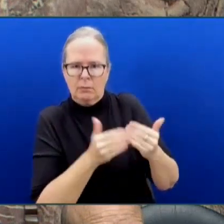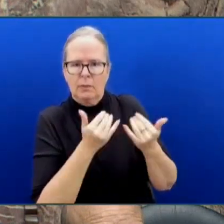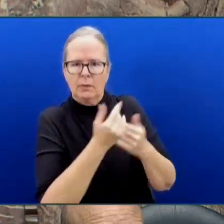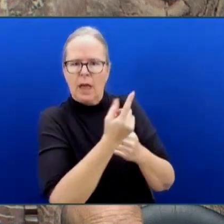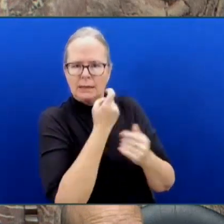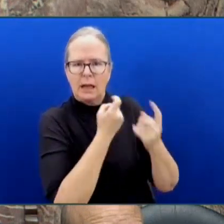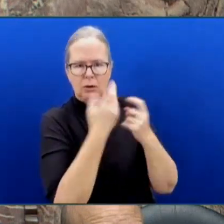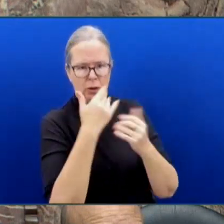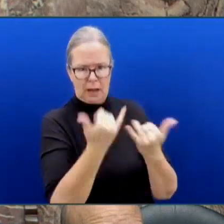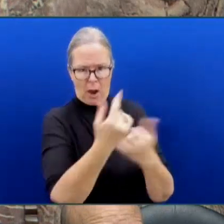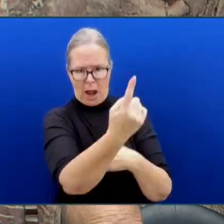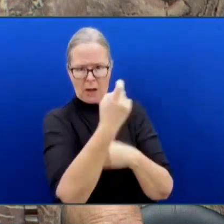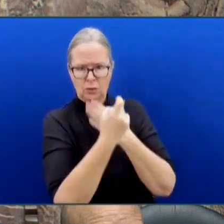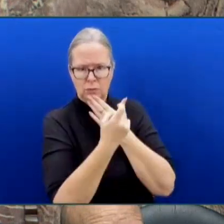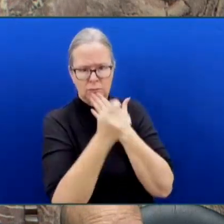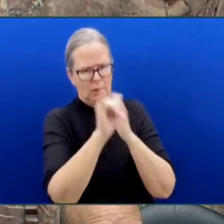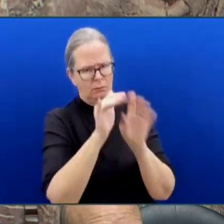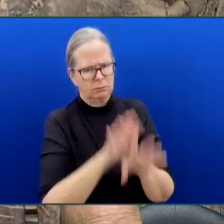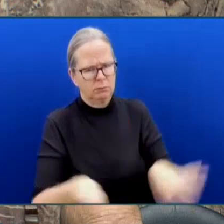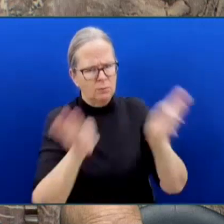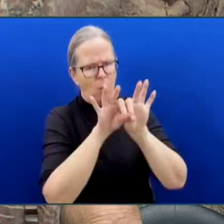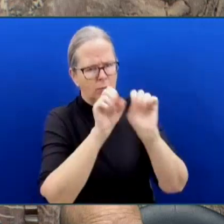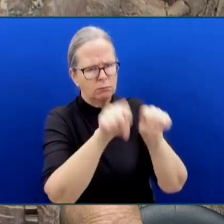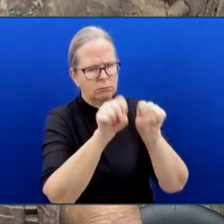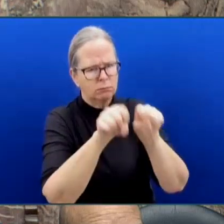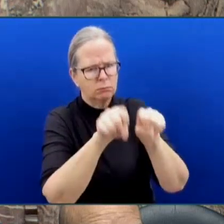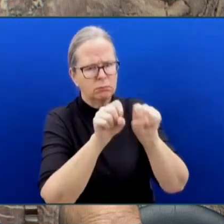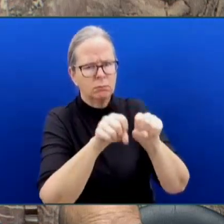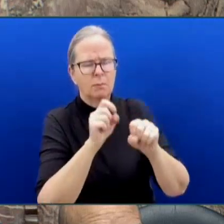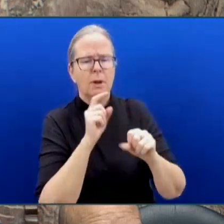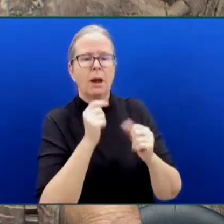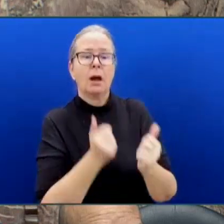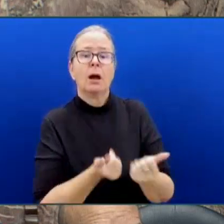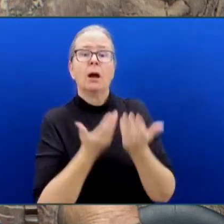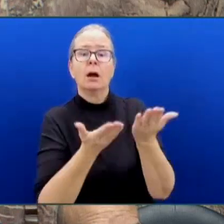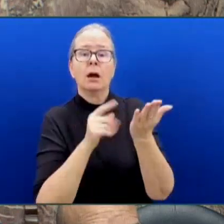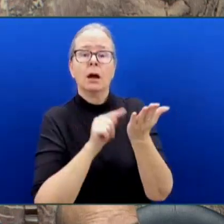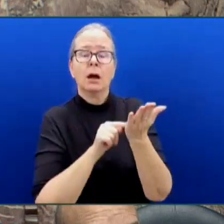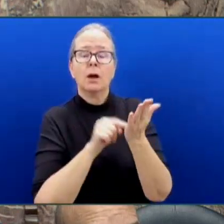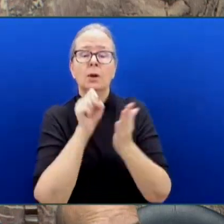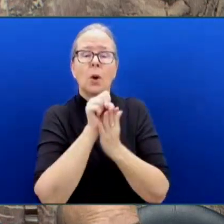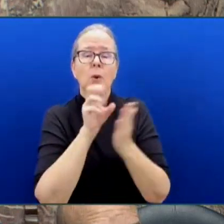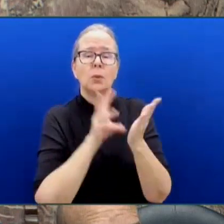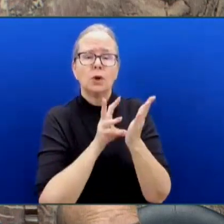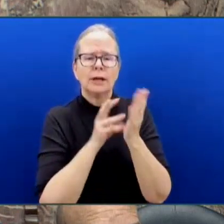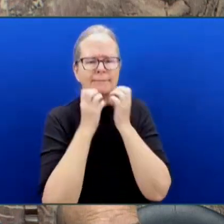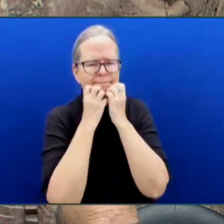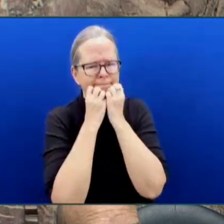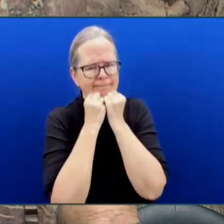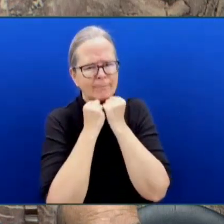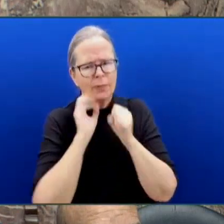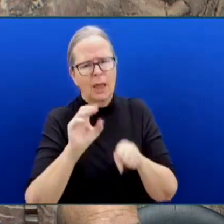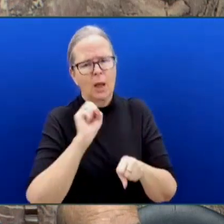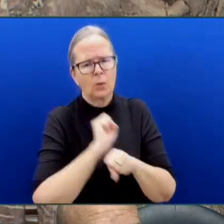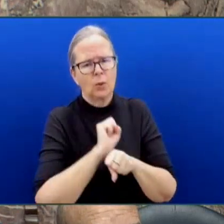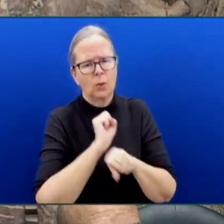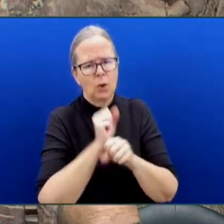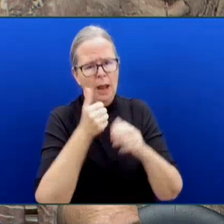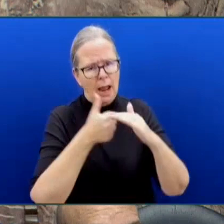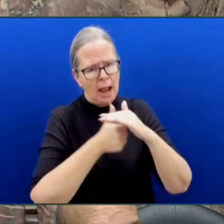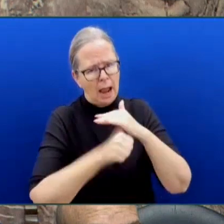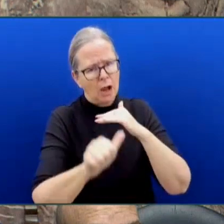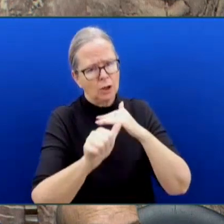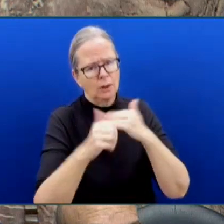The member will know that social workers are obviously important workers in health authorities as well as of the Ministry of Children and Family Development.